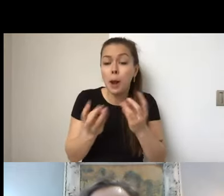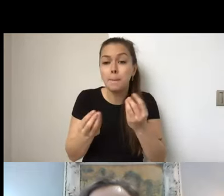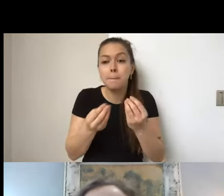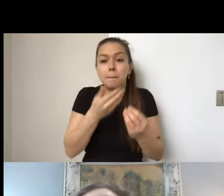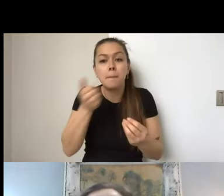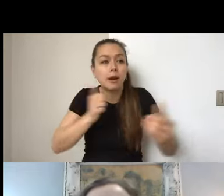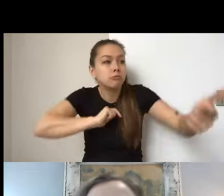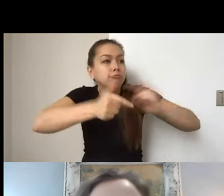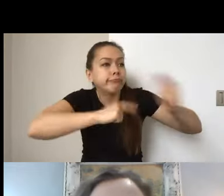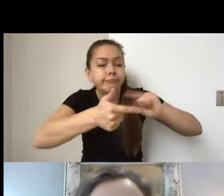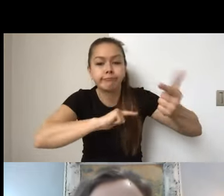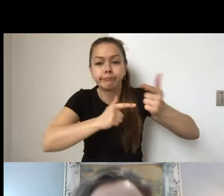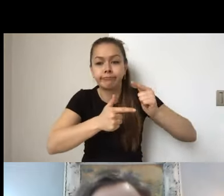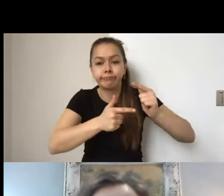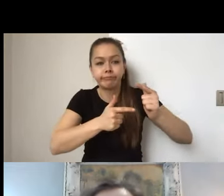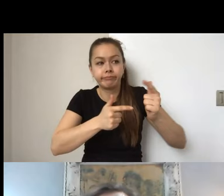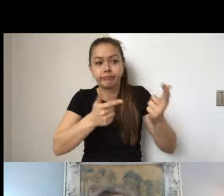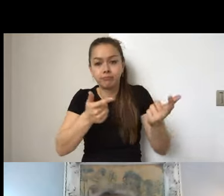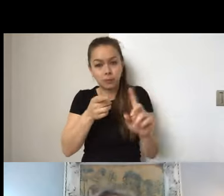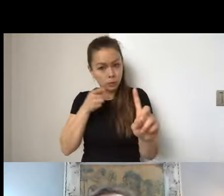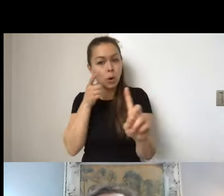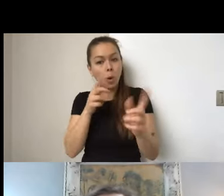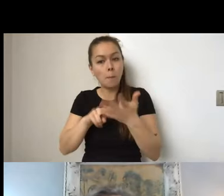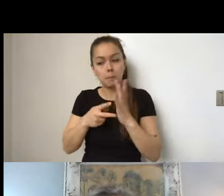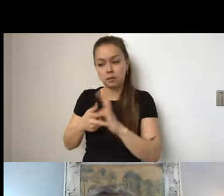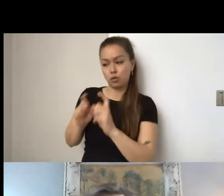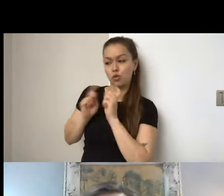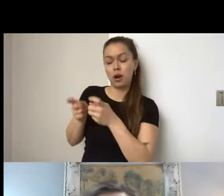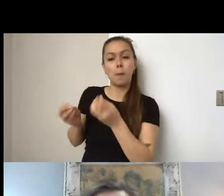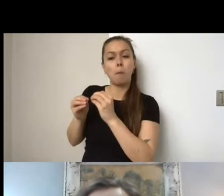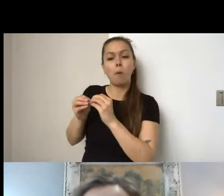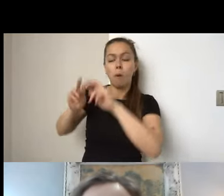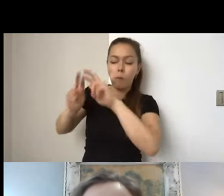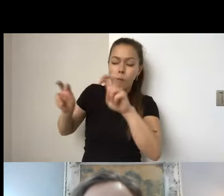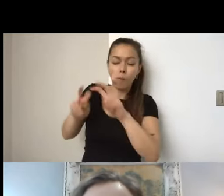The application deadline for the program this year is April 14th.